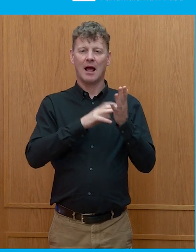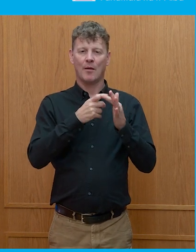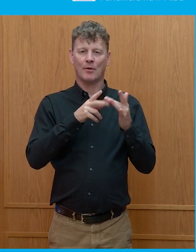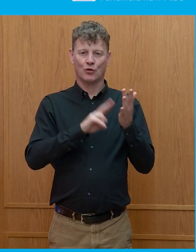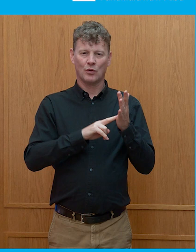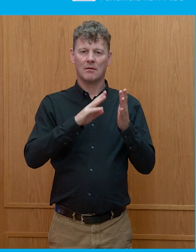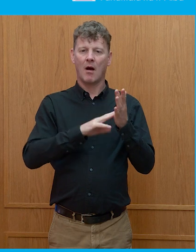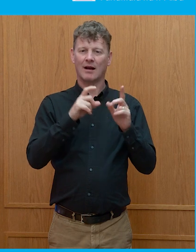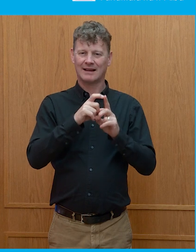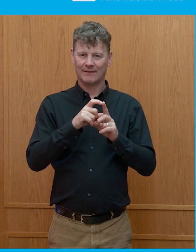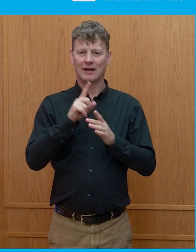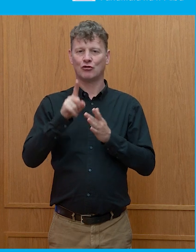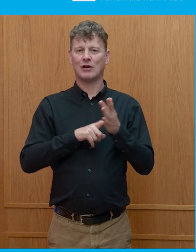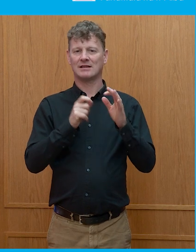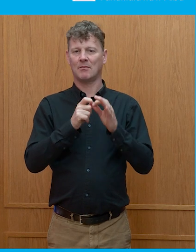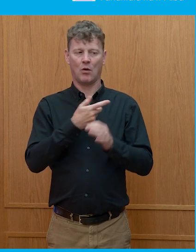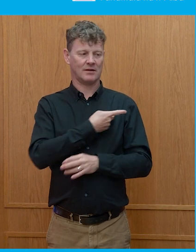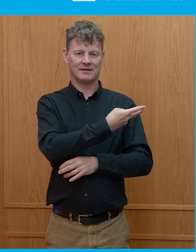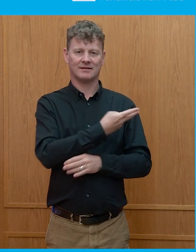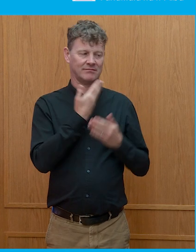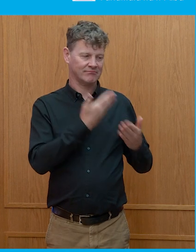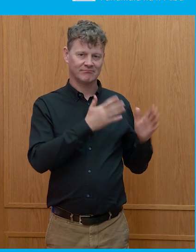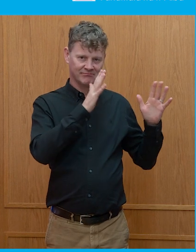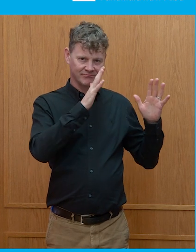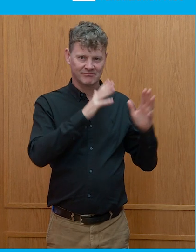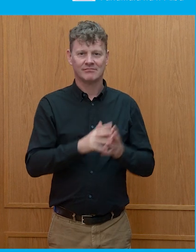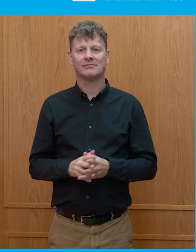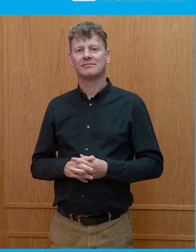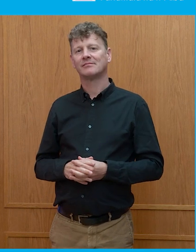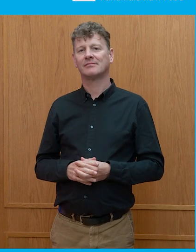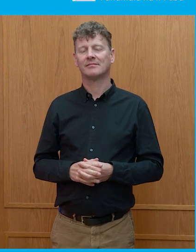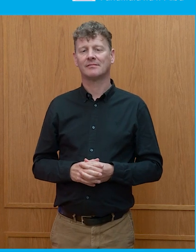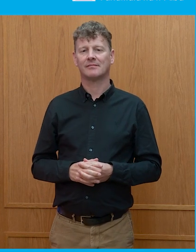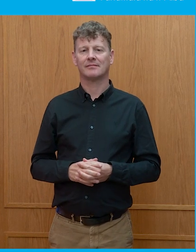Diffley and Jason Boggs. Thank you all very much. Thank you.